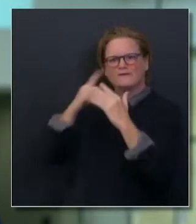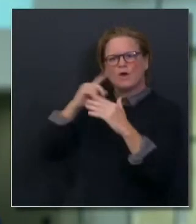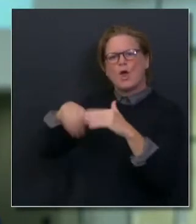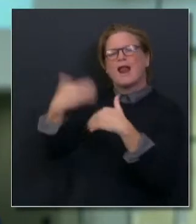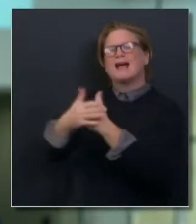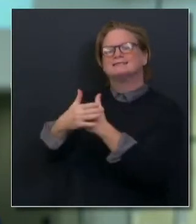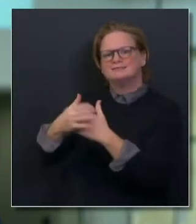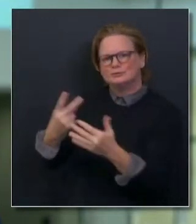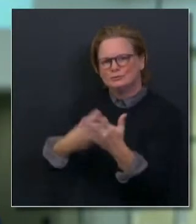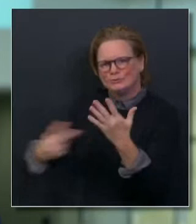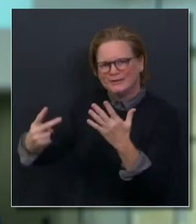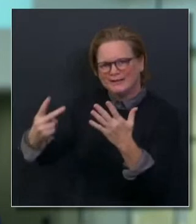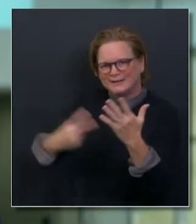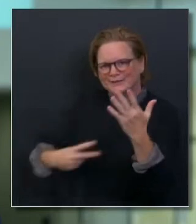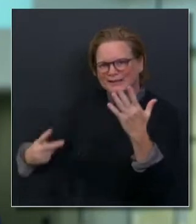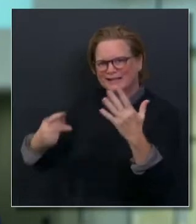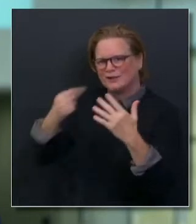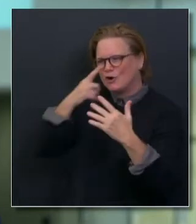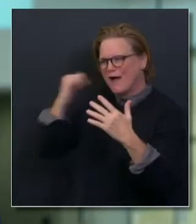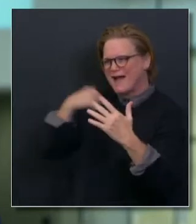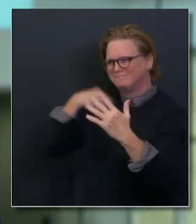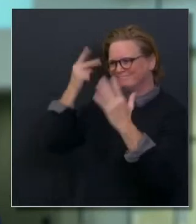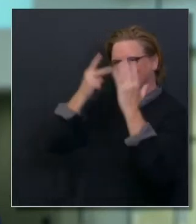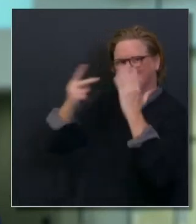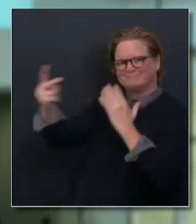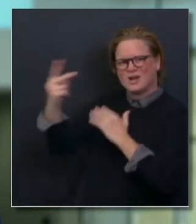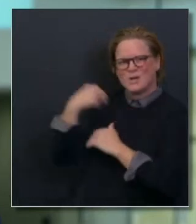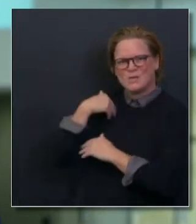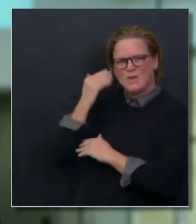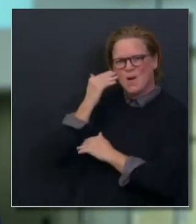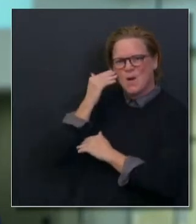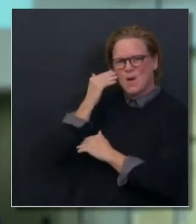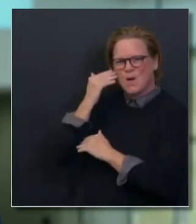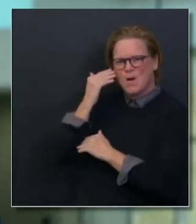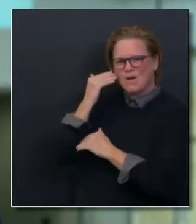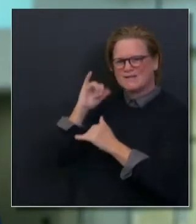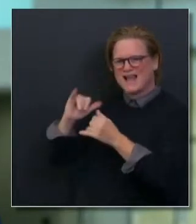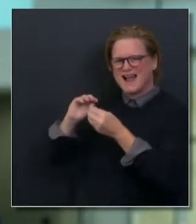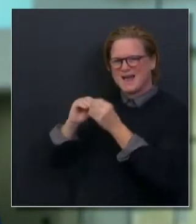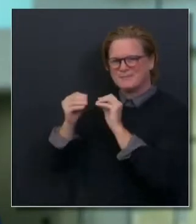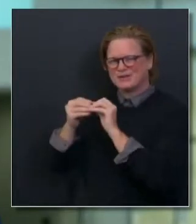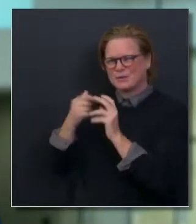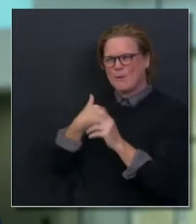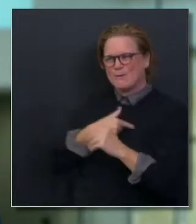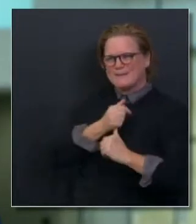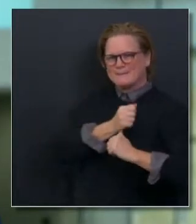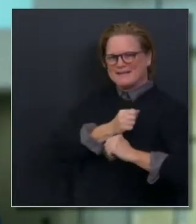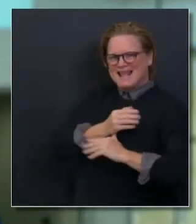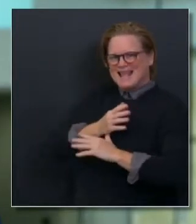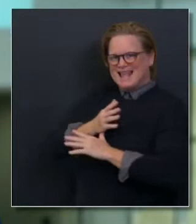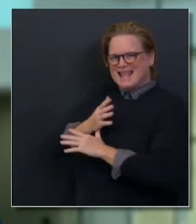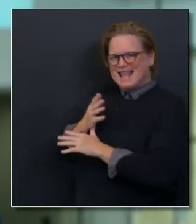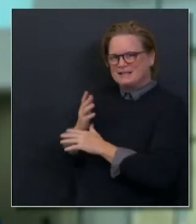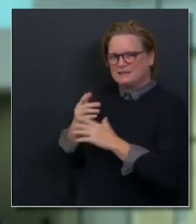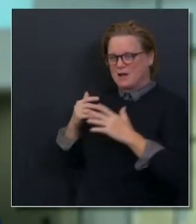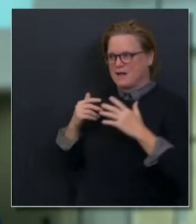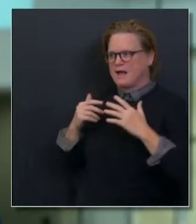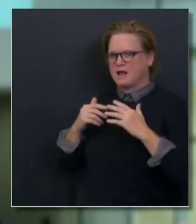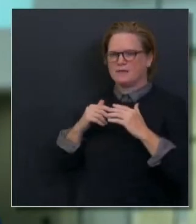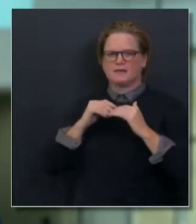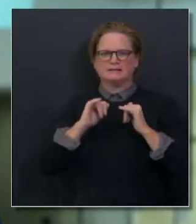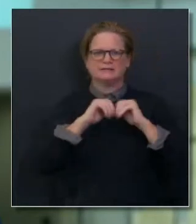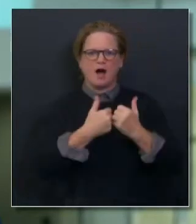weeks ago with cases, more in the range of 15,000 per day on average, and you look at where we are now,